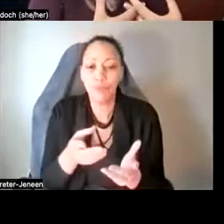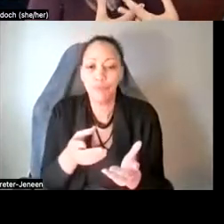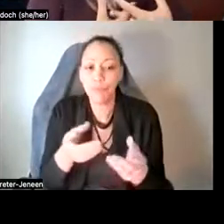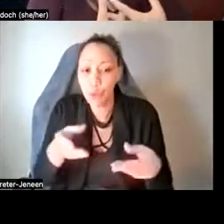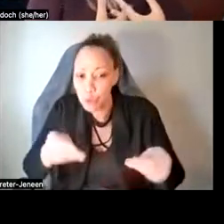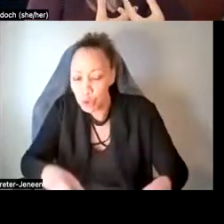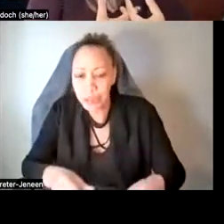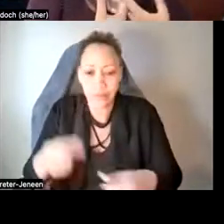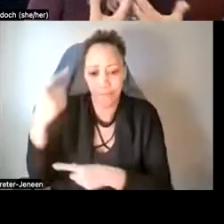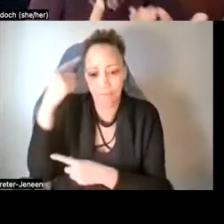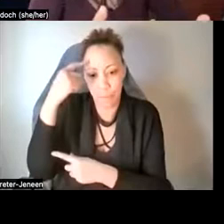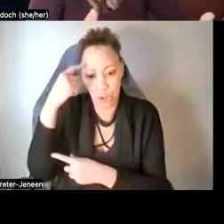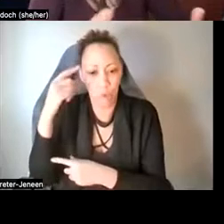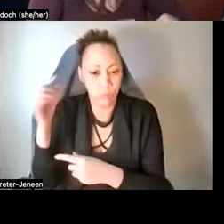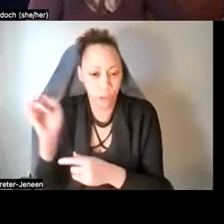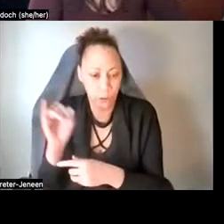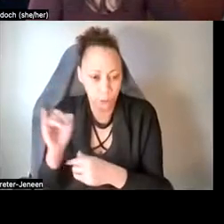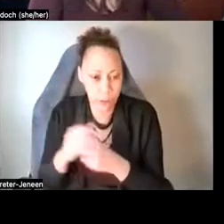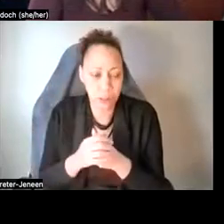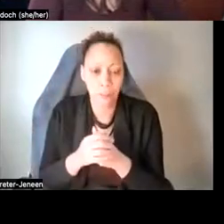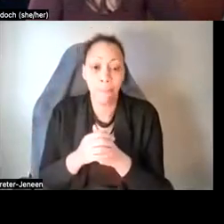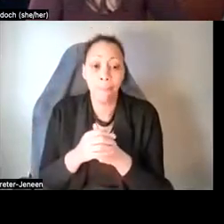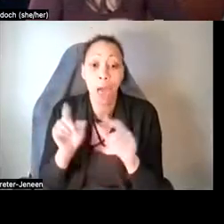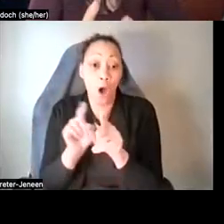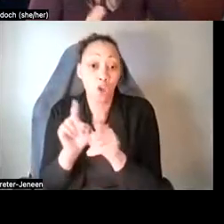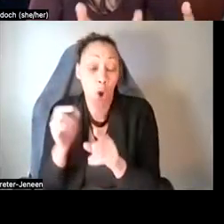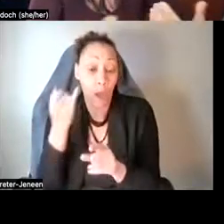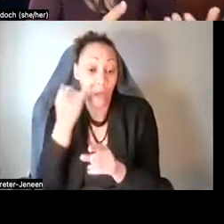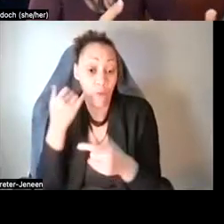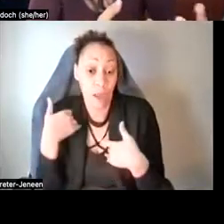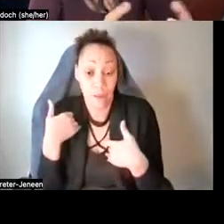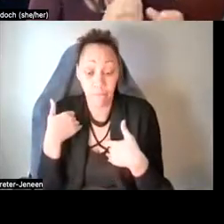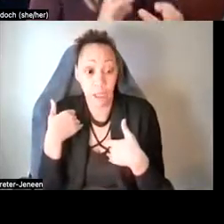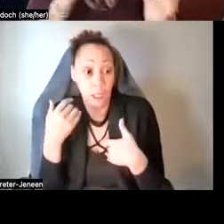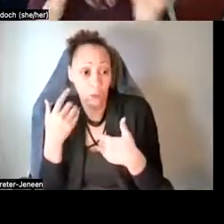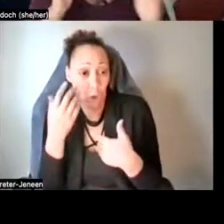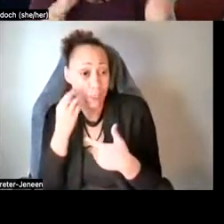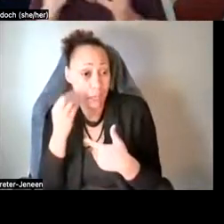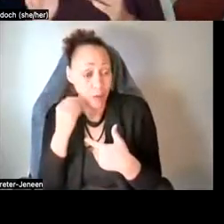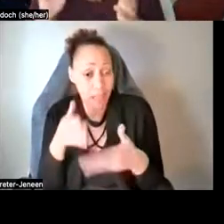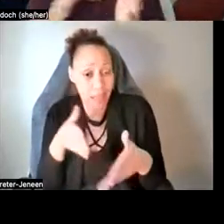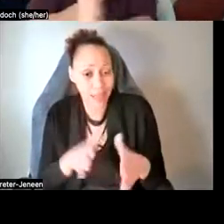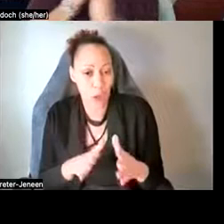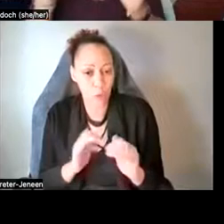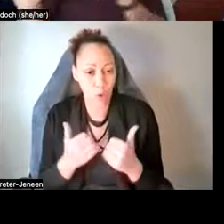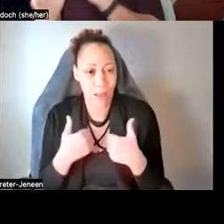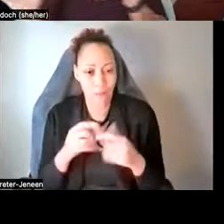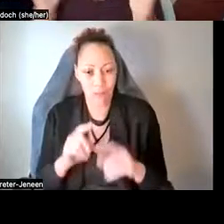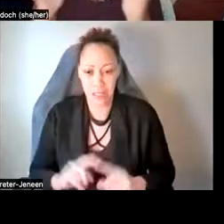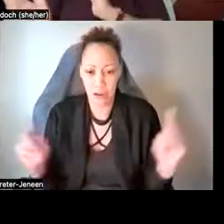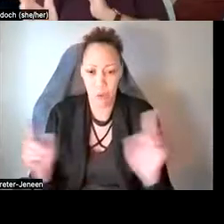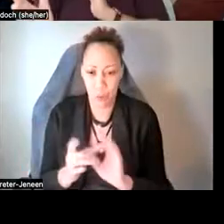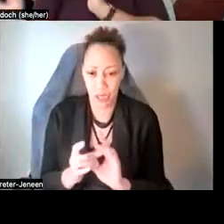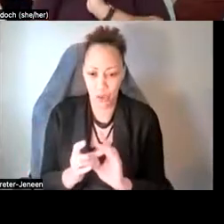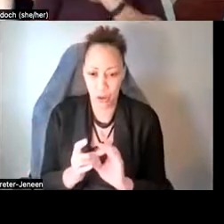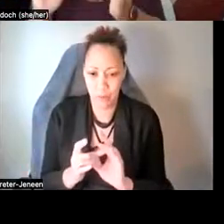suffering that one is experiencing, and they allow one to stand in a different relationship to what that